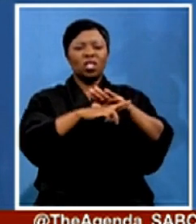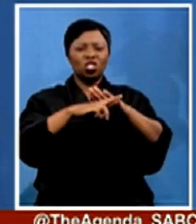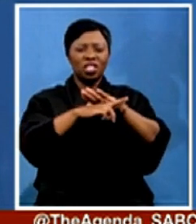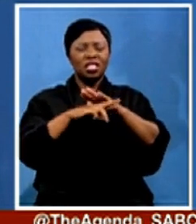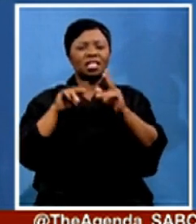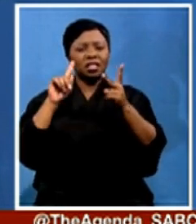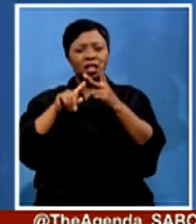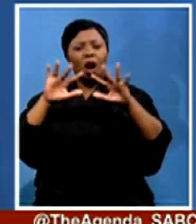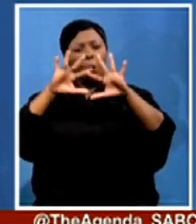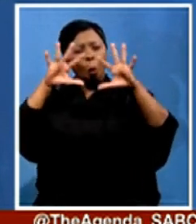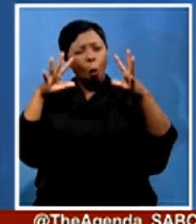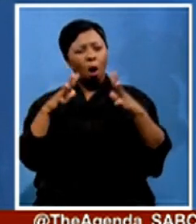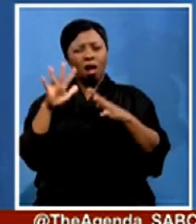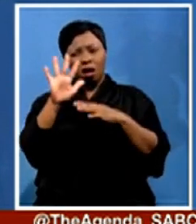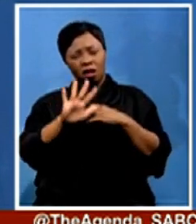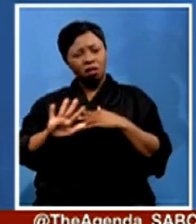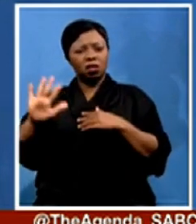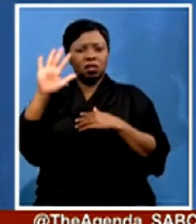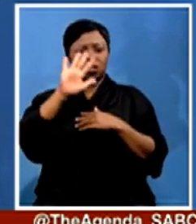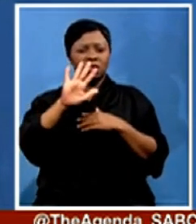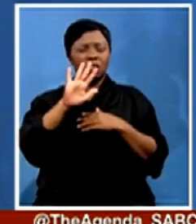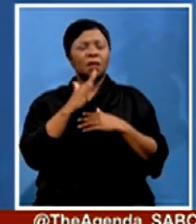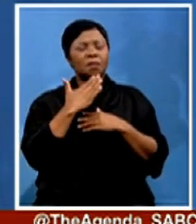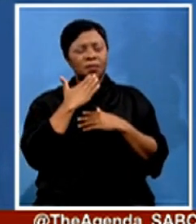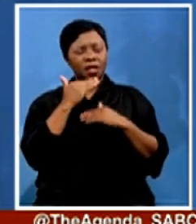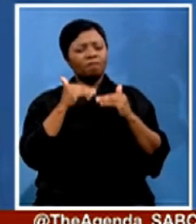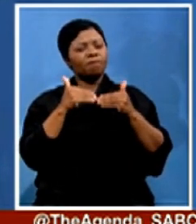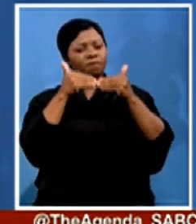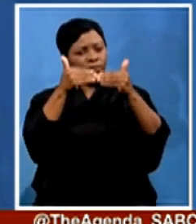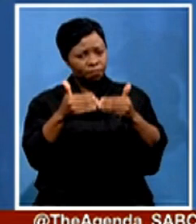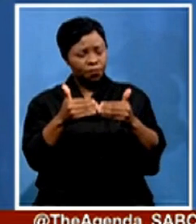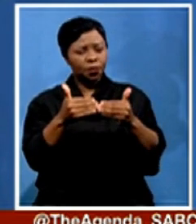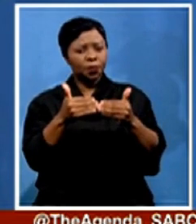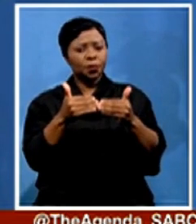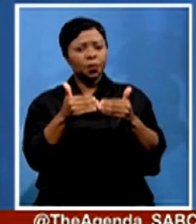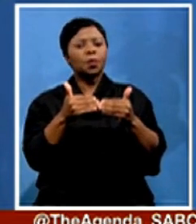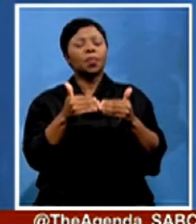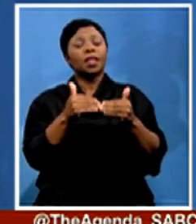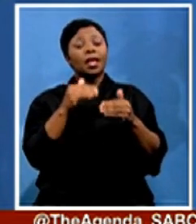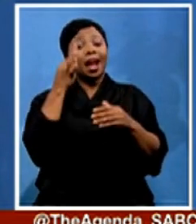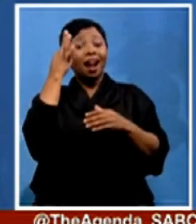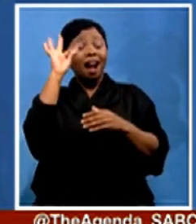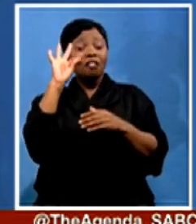immediately to help the government of Mozambique fight terrorism.